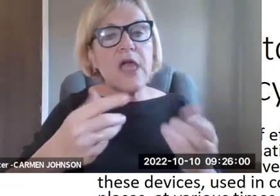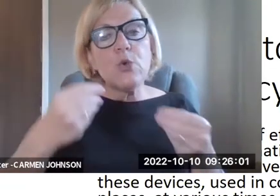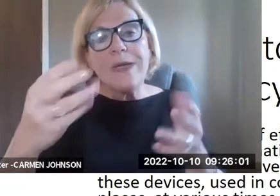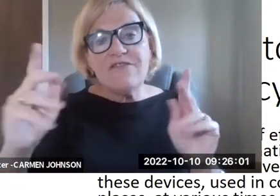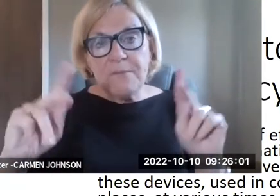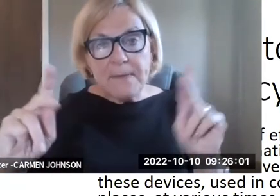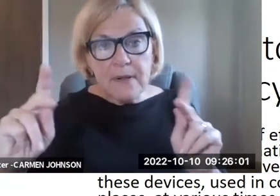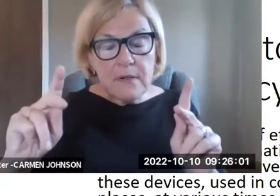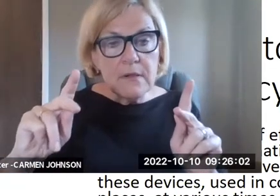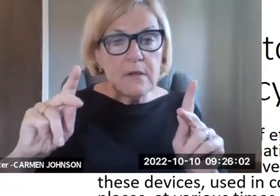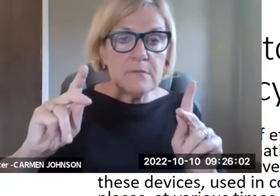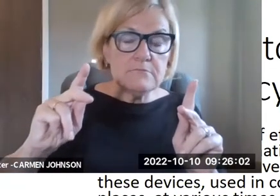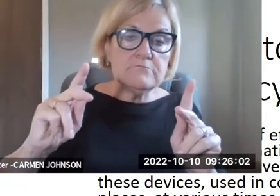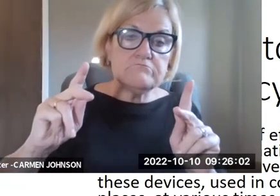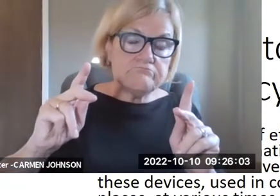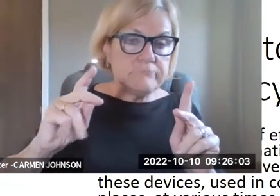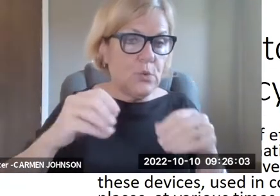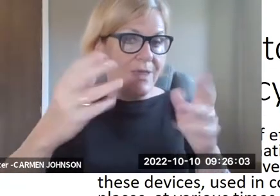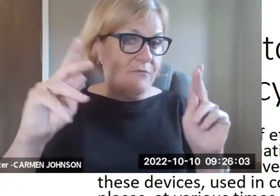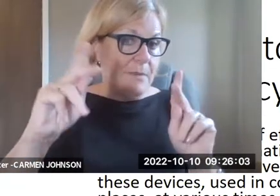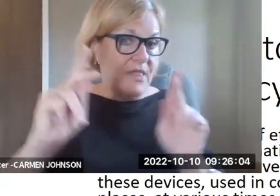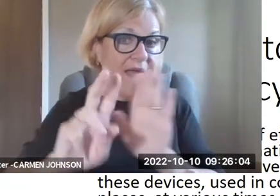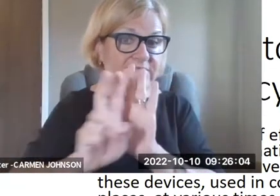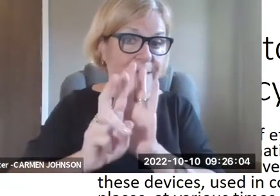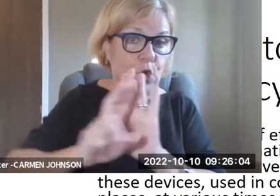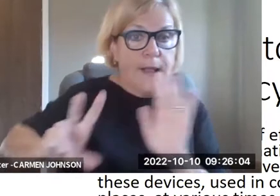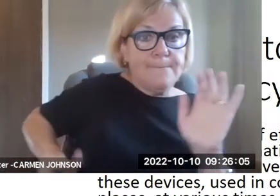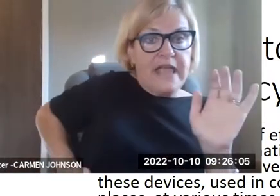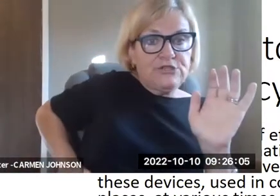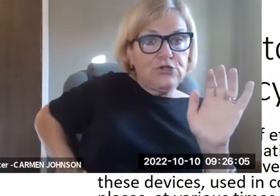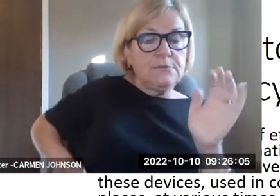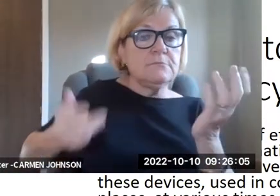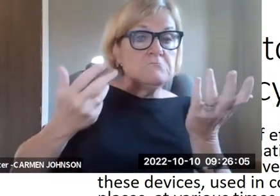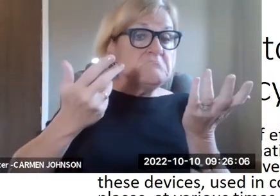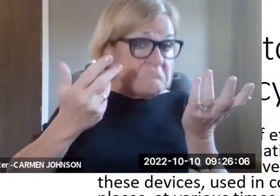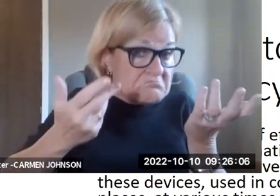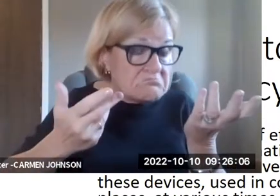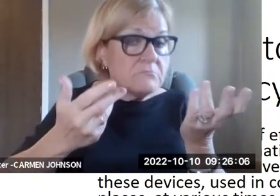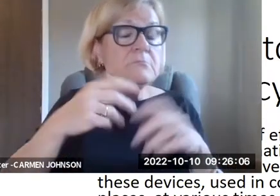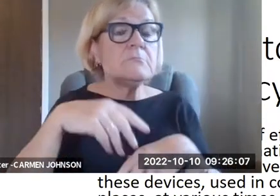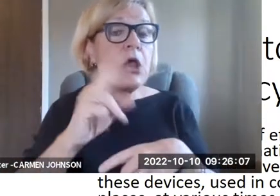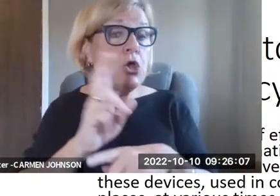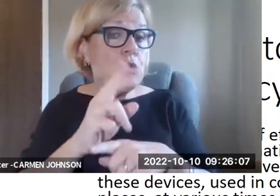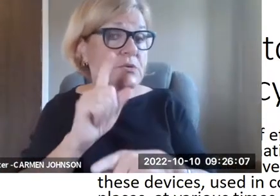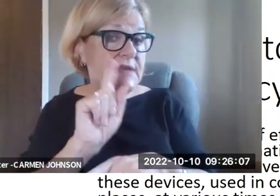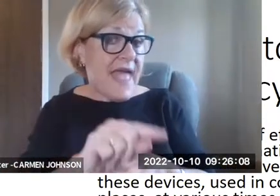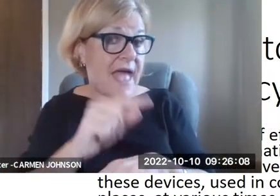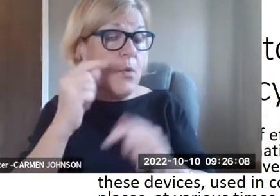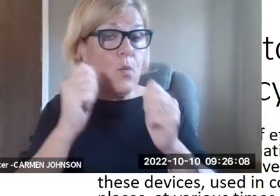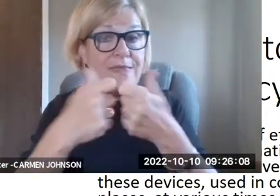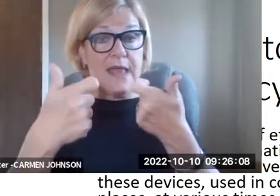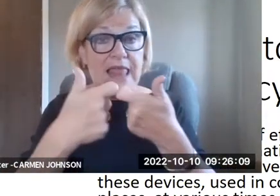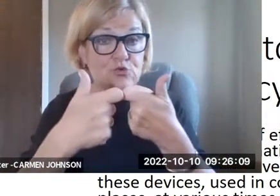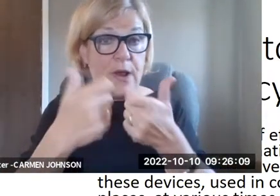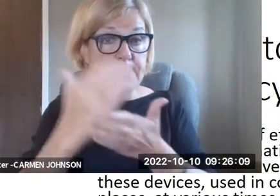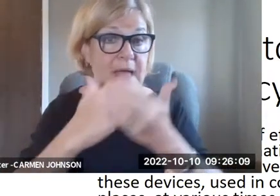would work. Um, so for example, um, it may be that you give people, uh, you, you give